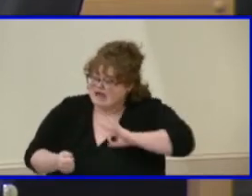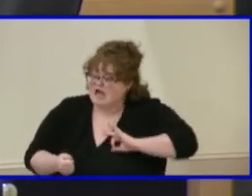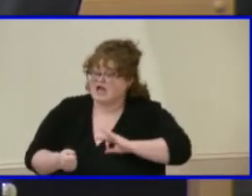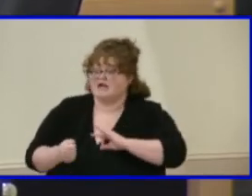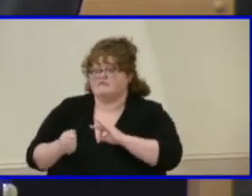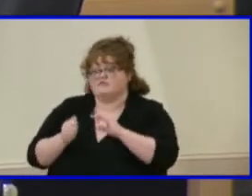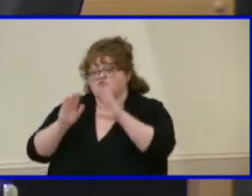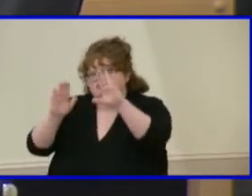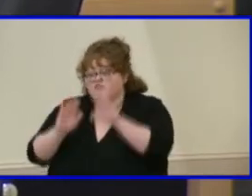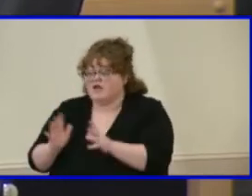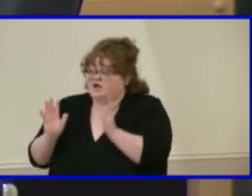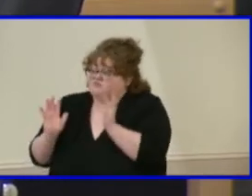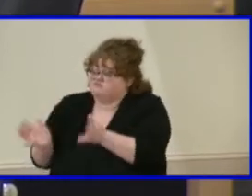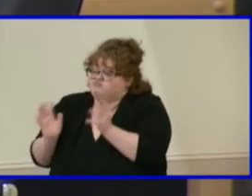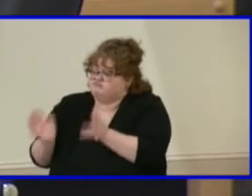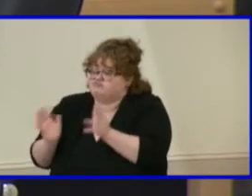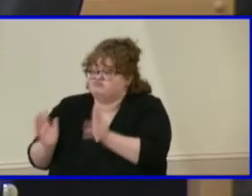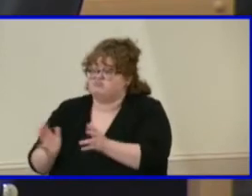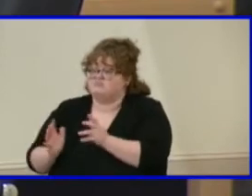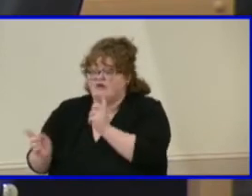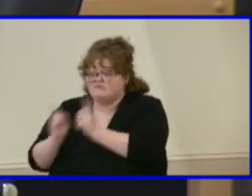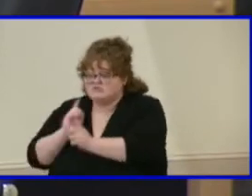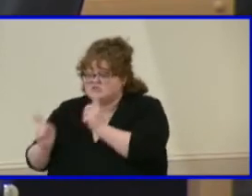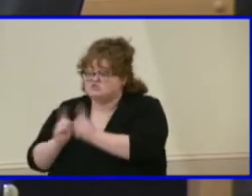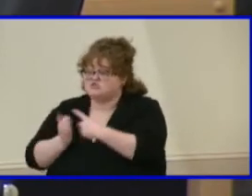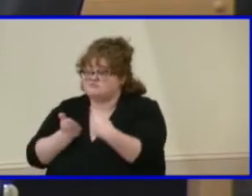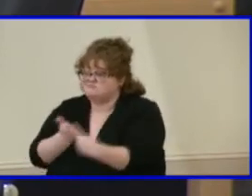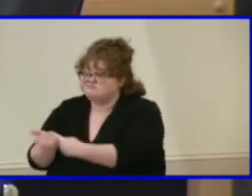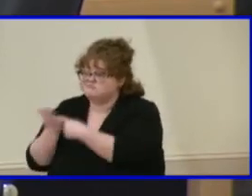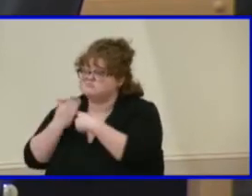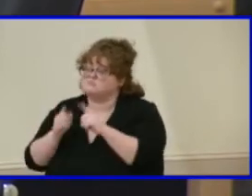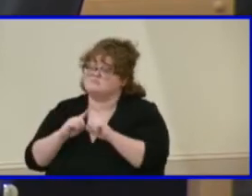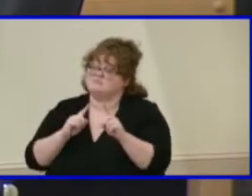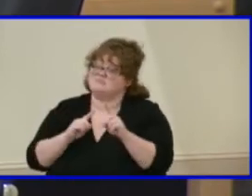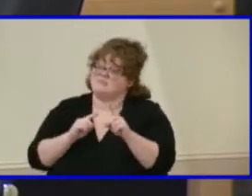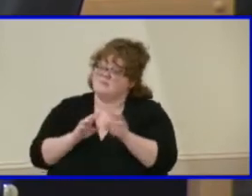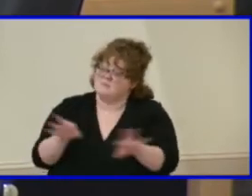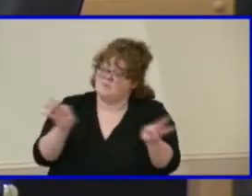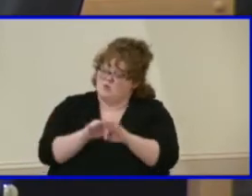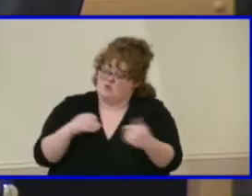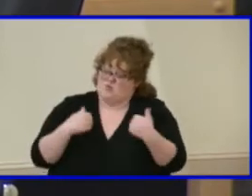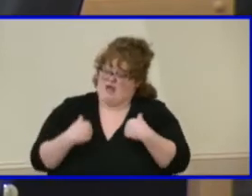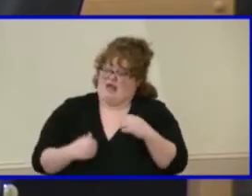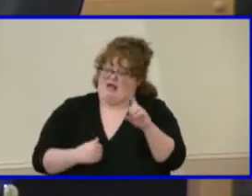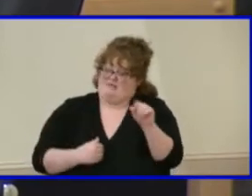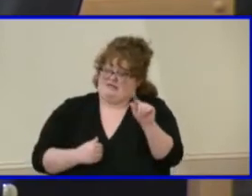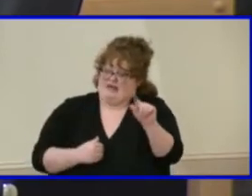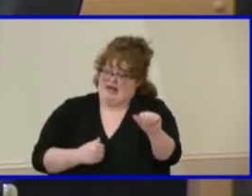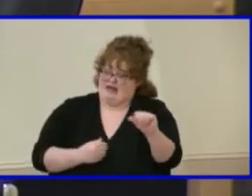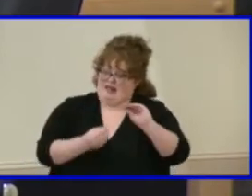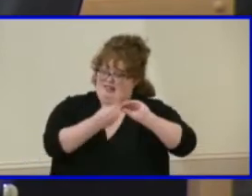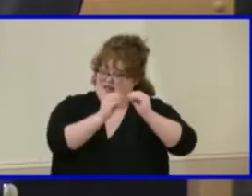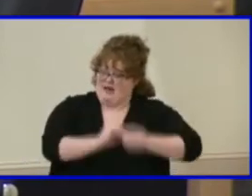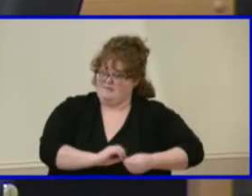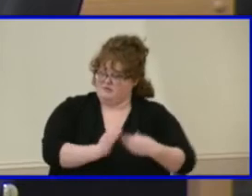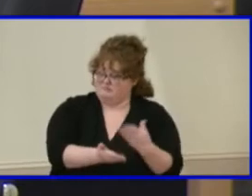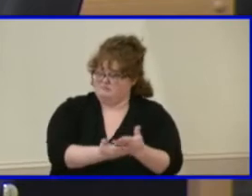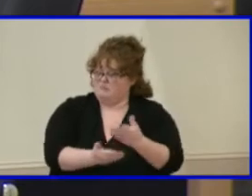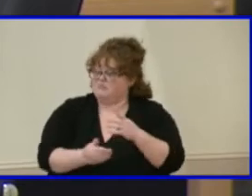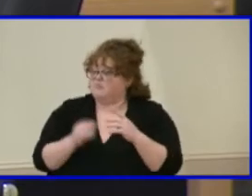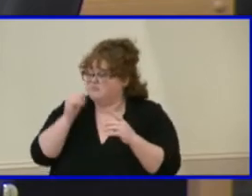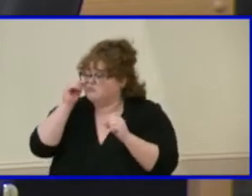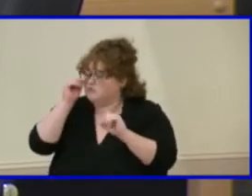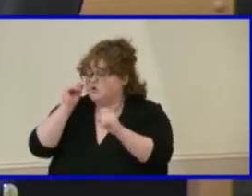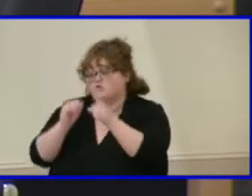and use data to do them, to have the conversations, and then being willing to listen. So job well done to you and your